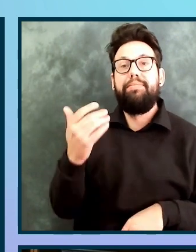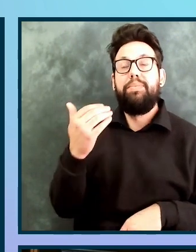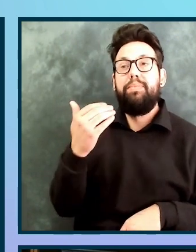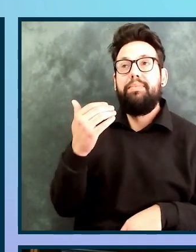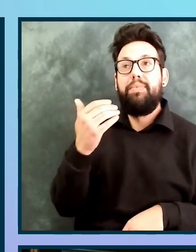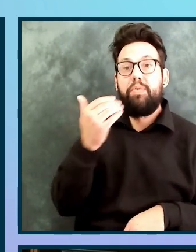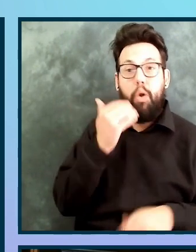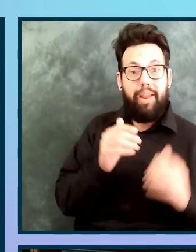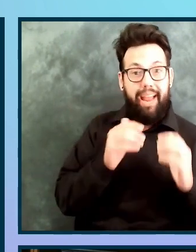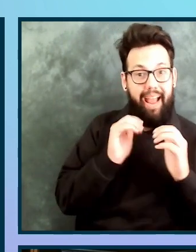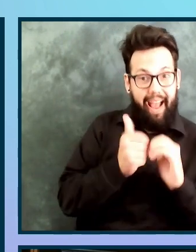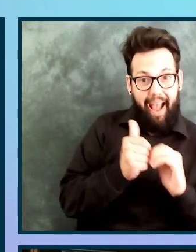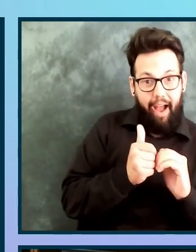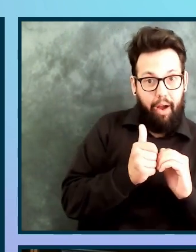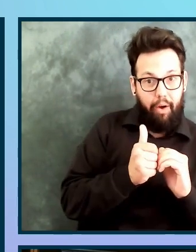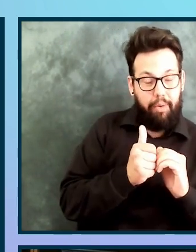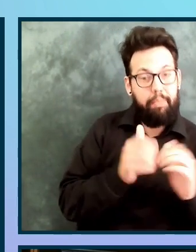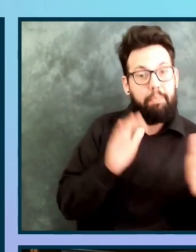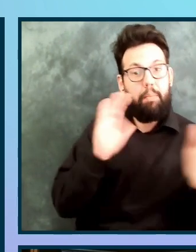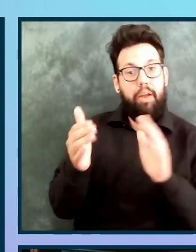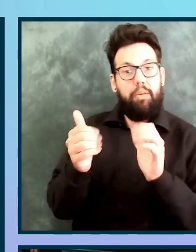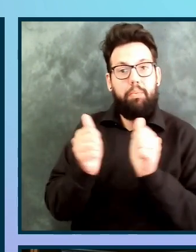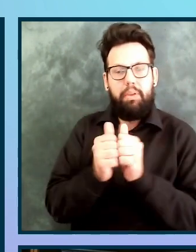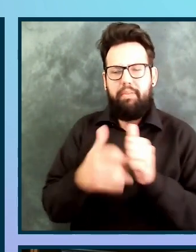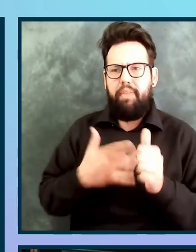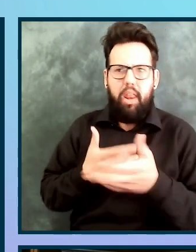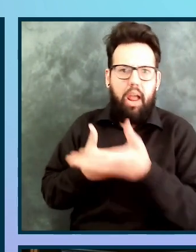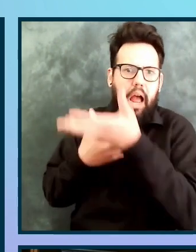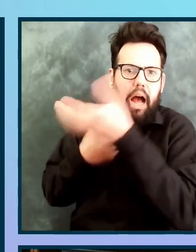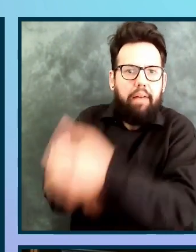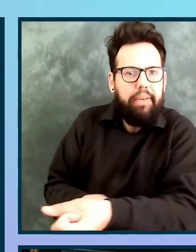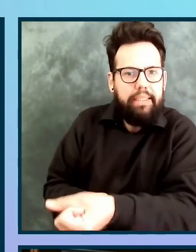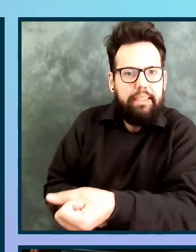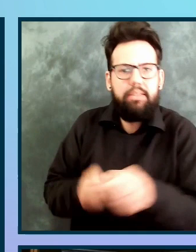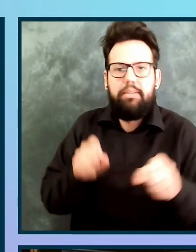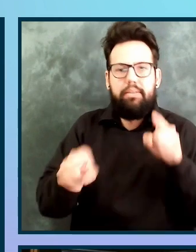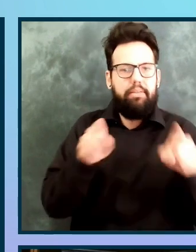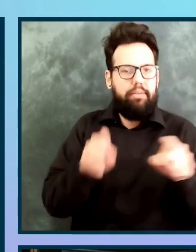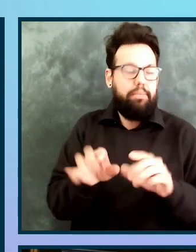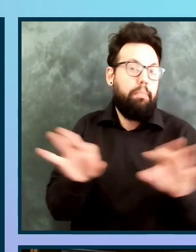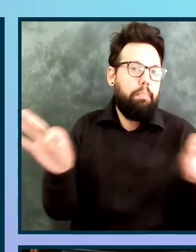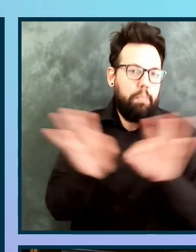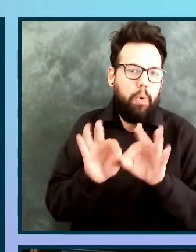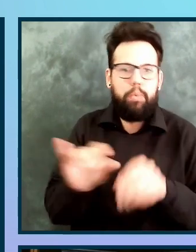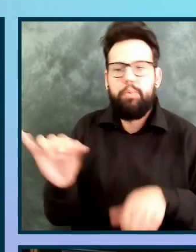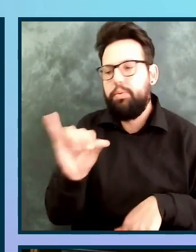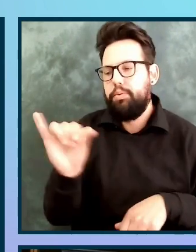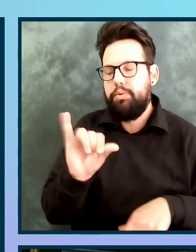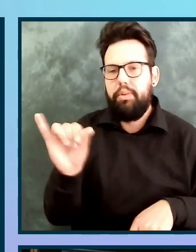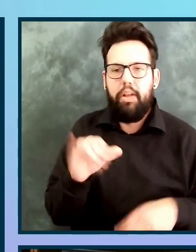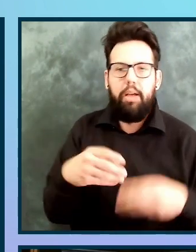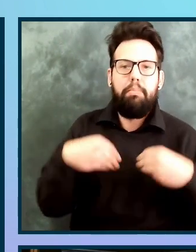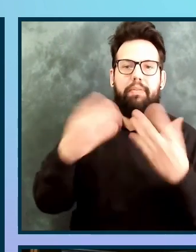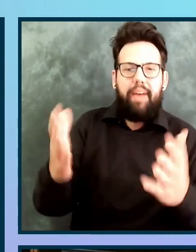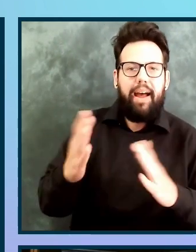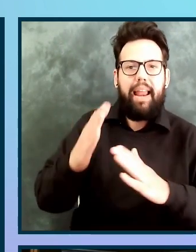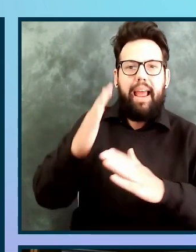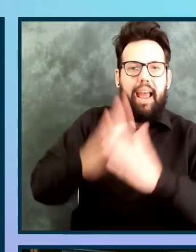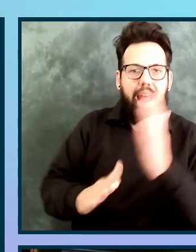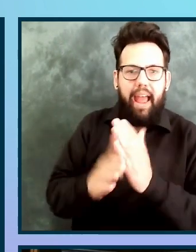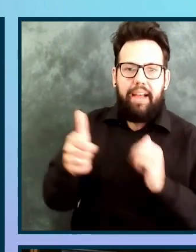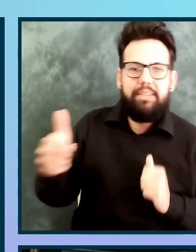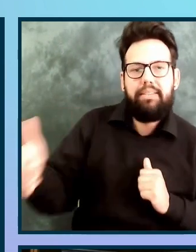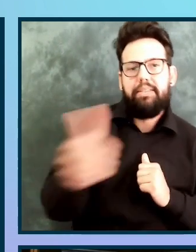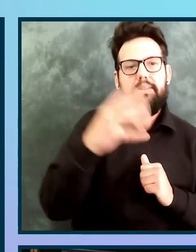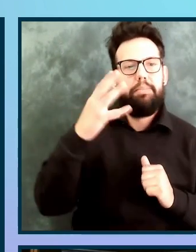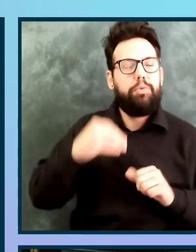change leaders in charge of coaching individuals or teams is a great idea. Provide hands-on training to test out